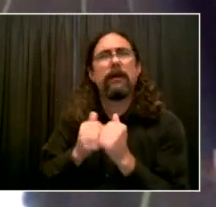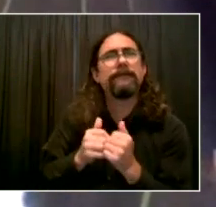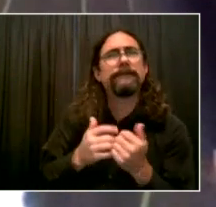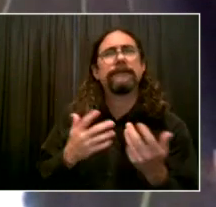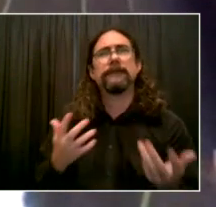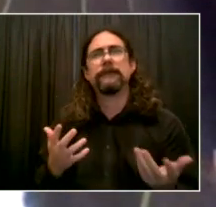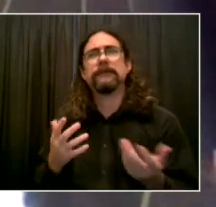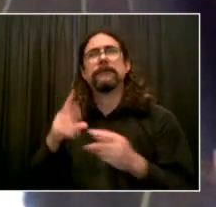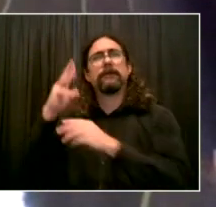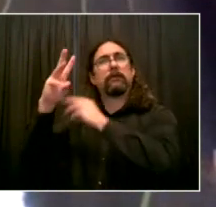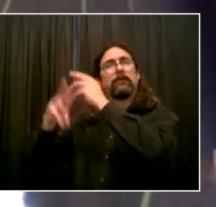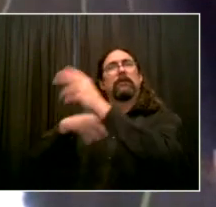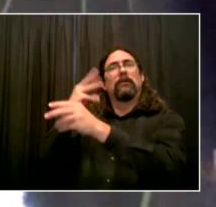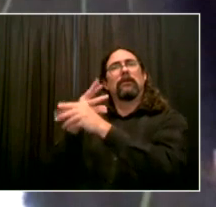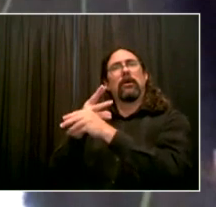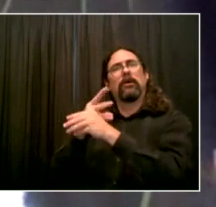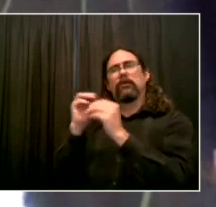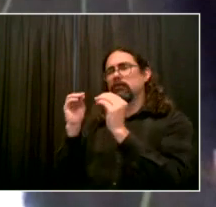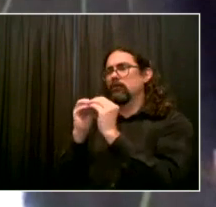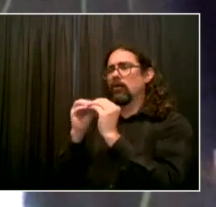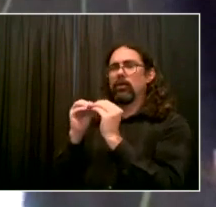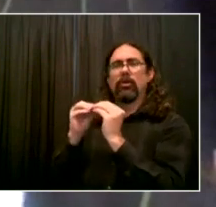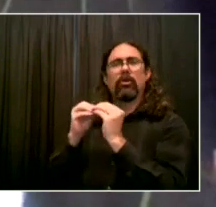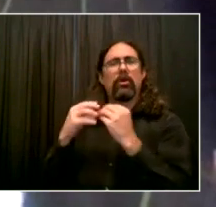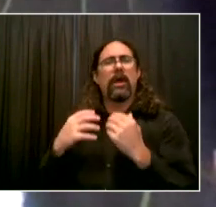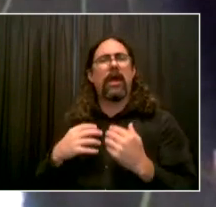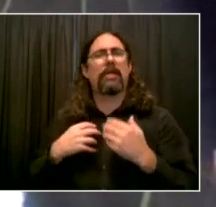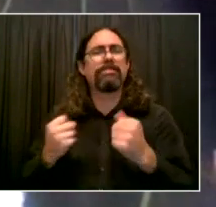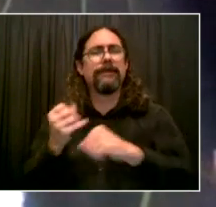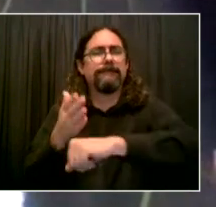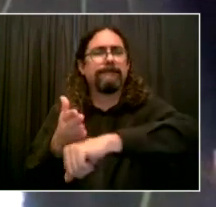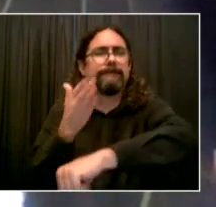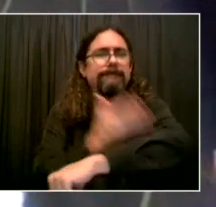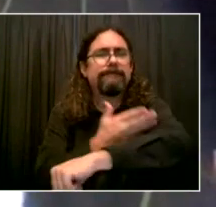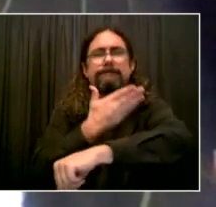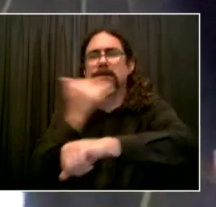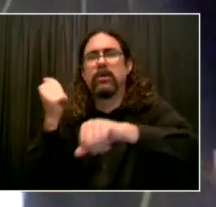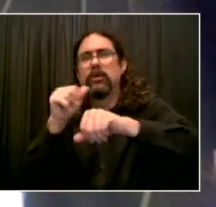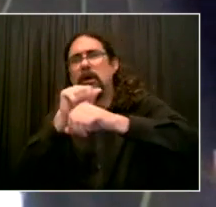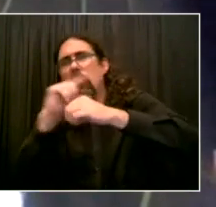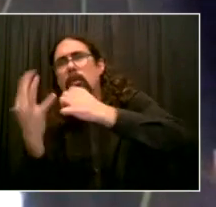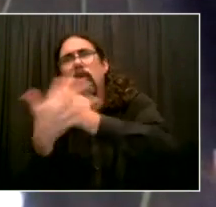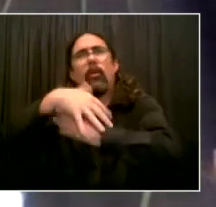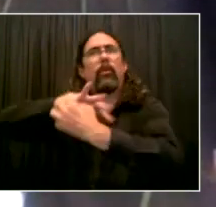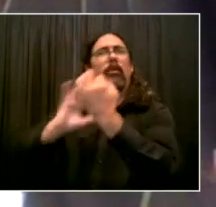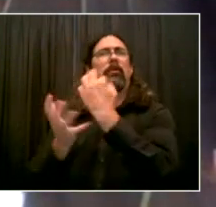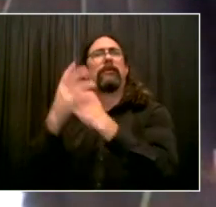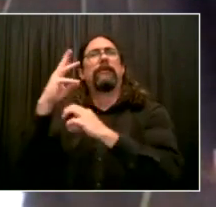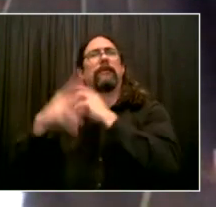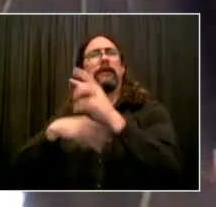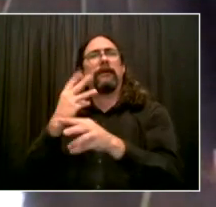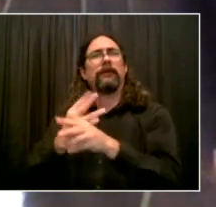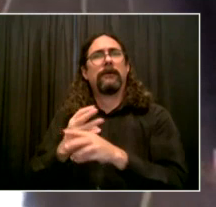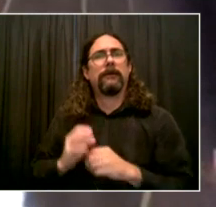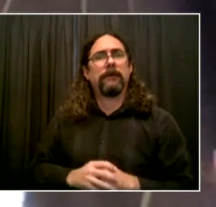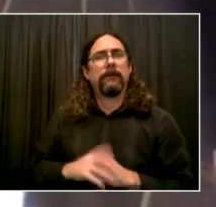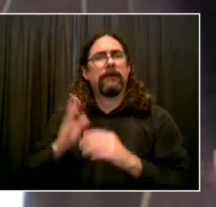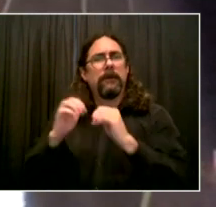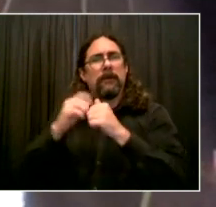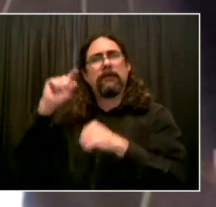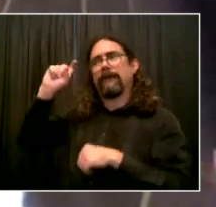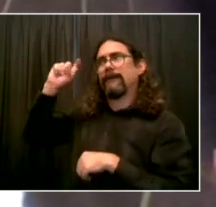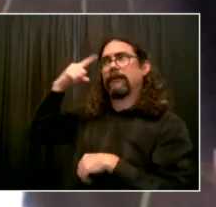us at Partners in Health work with governments to build health systems from the ground up with the community, not